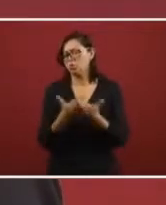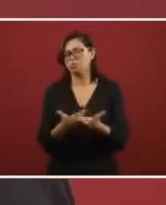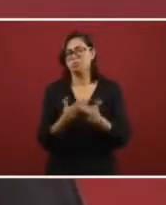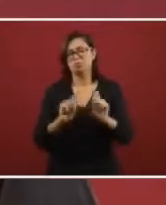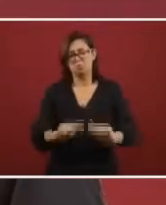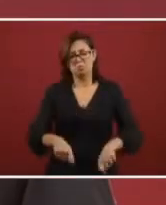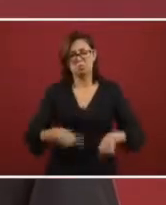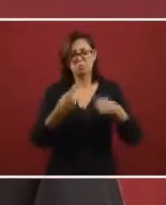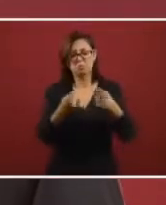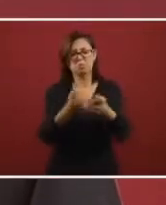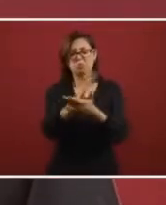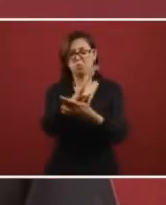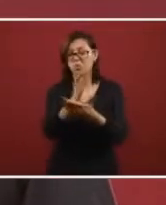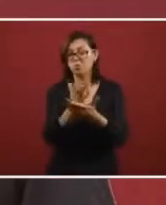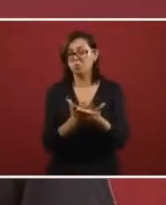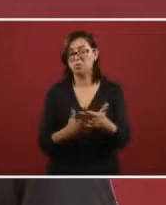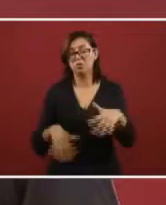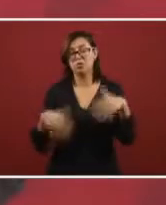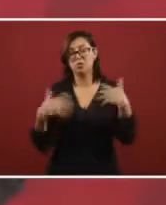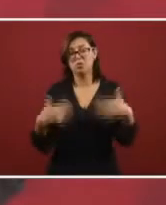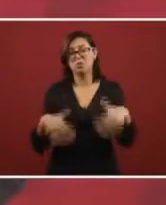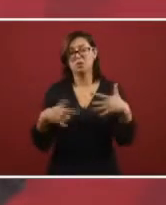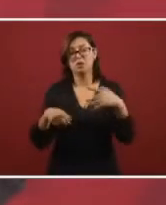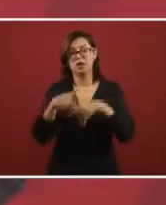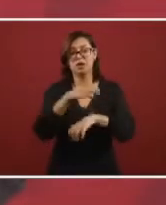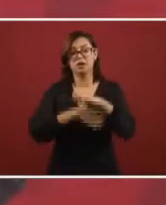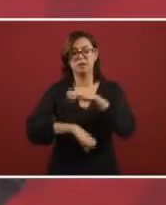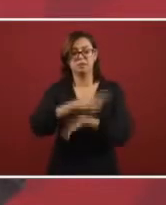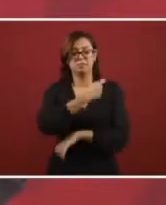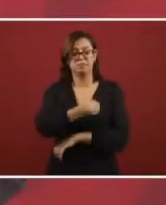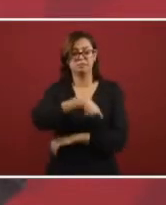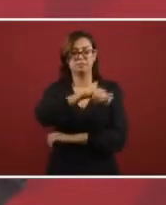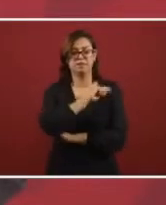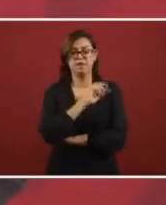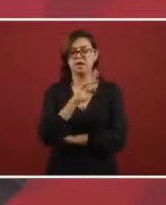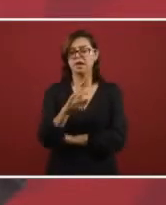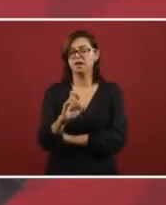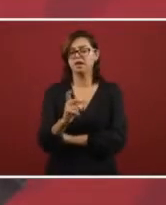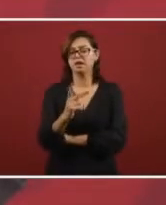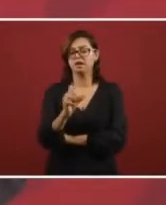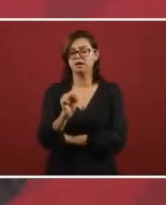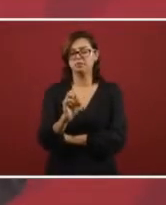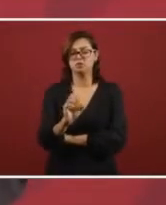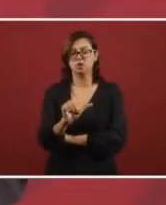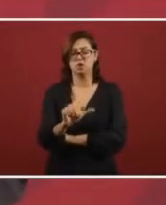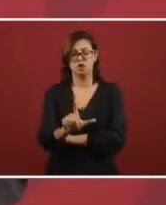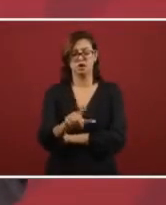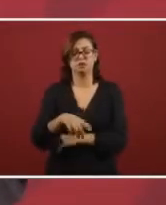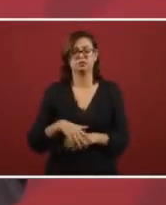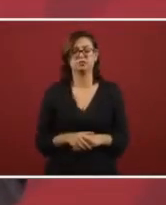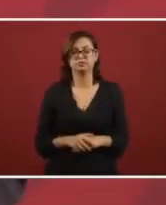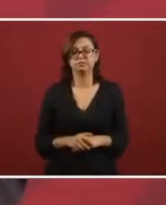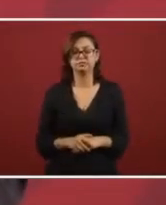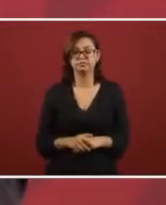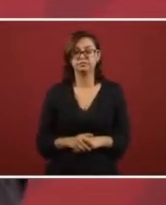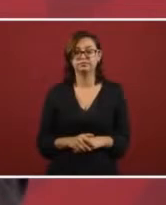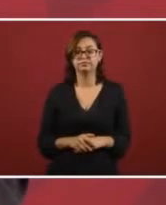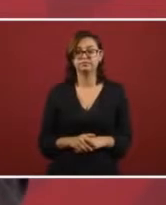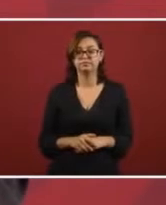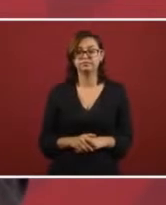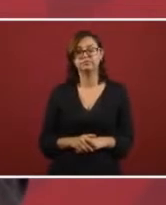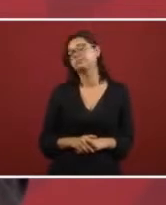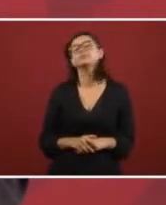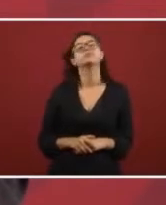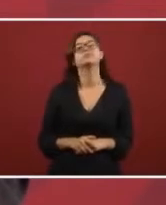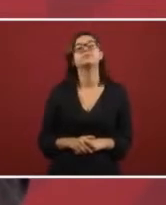and and they they gave a juicy uh a juicy contract to a Spanish company called